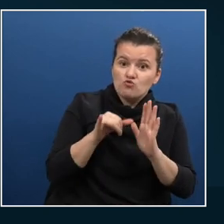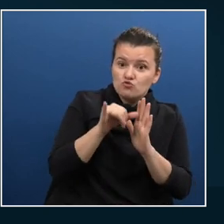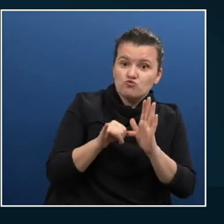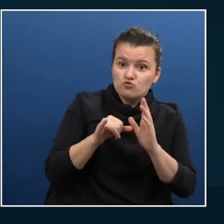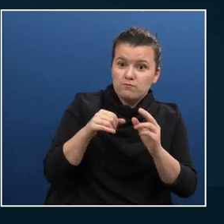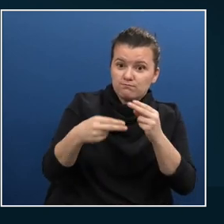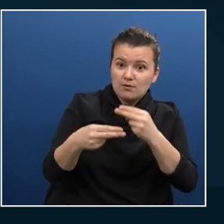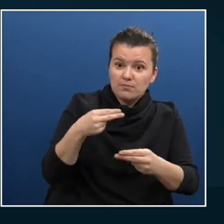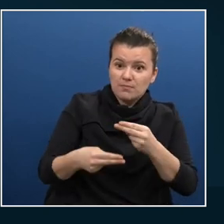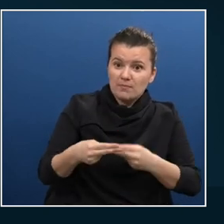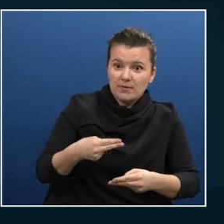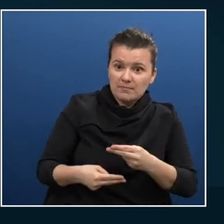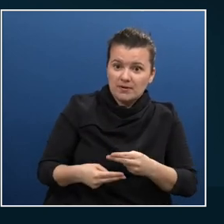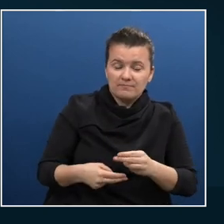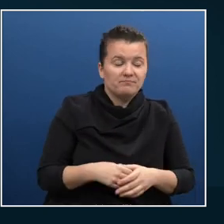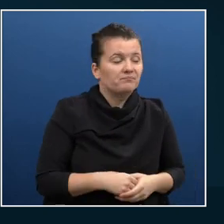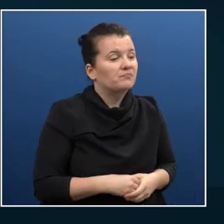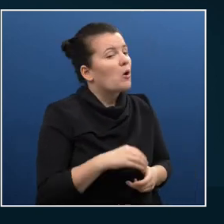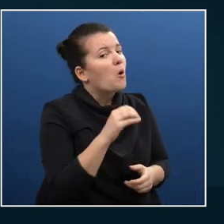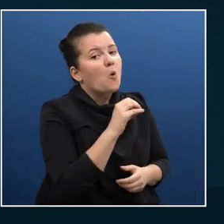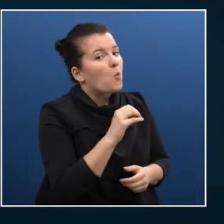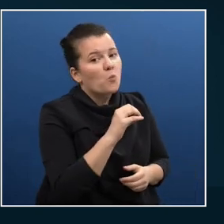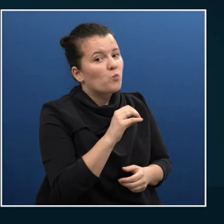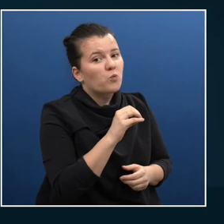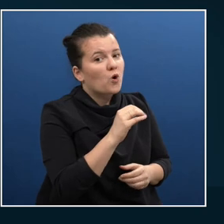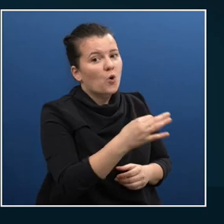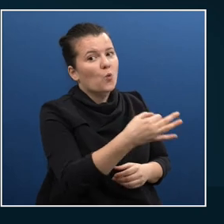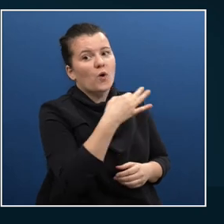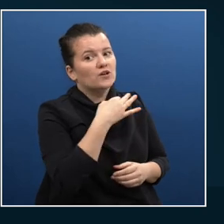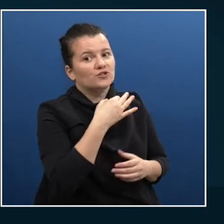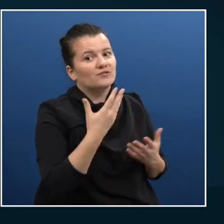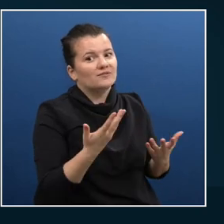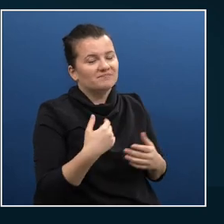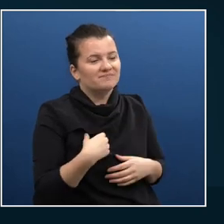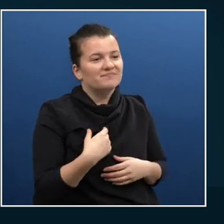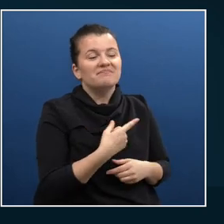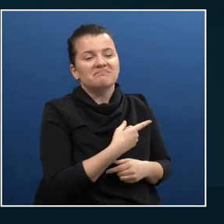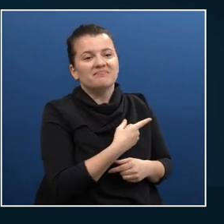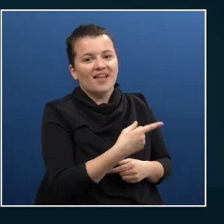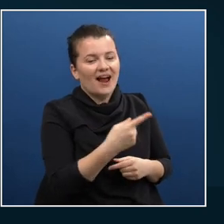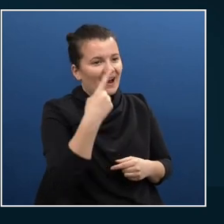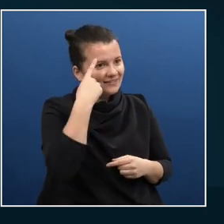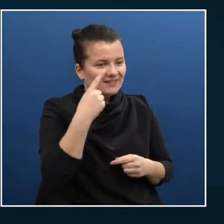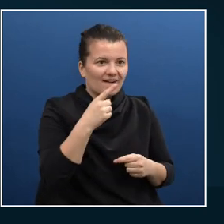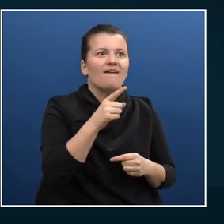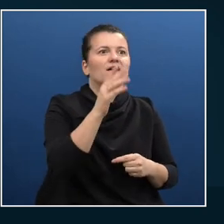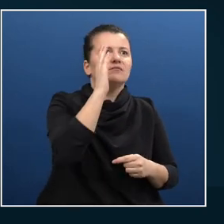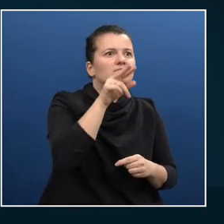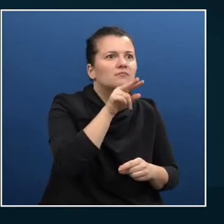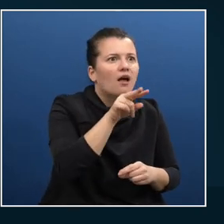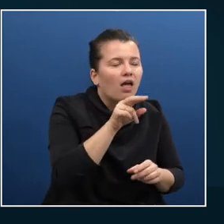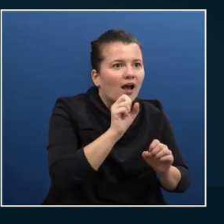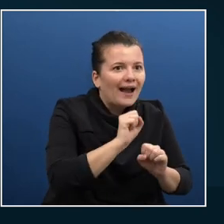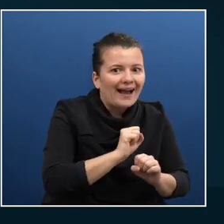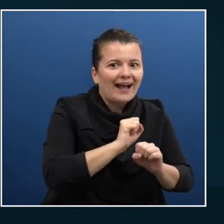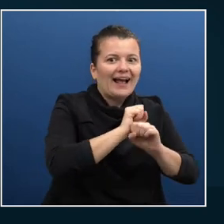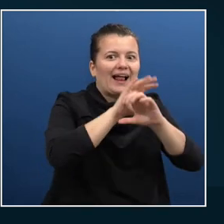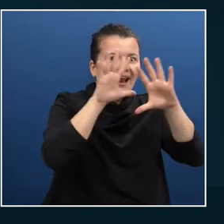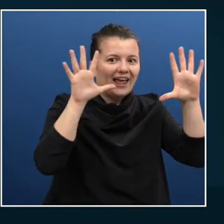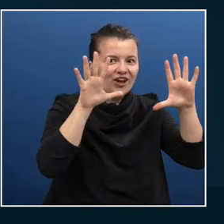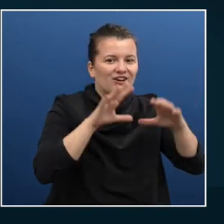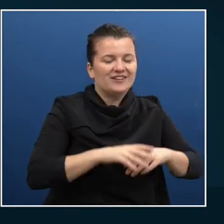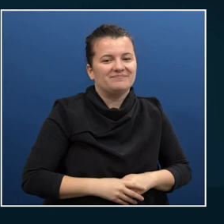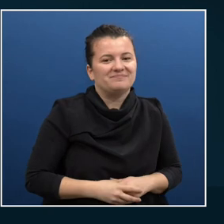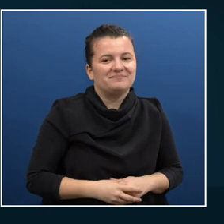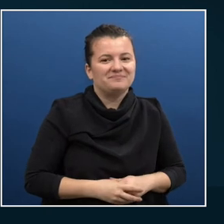No. No, we did not receive any questions. So I guess it was crystal clear what you all told us. Well, normally